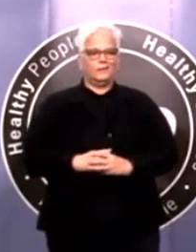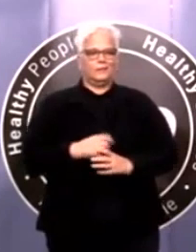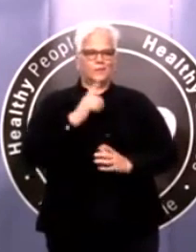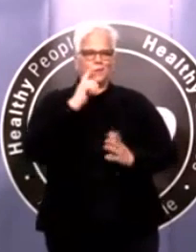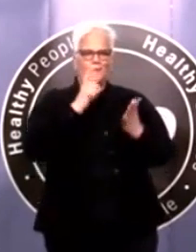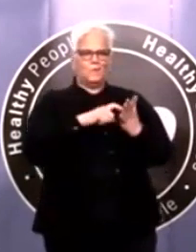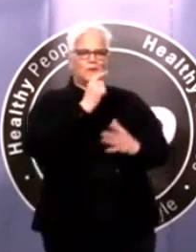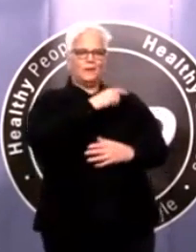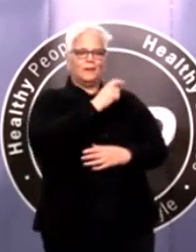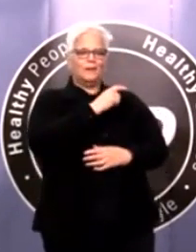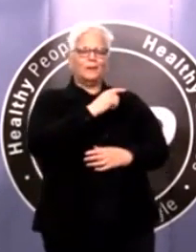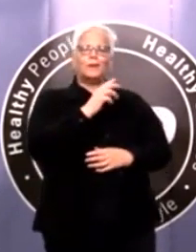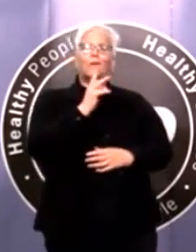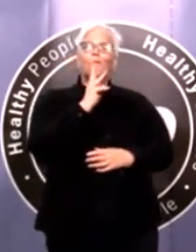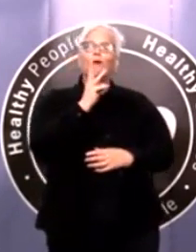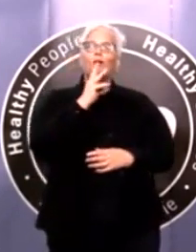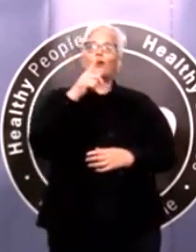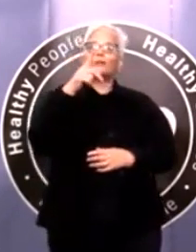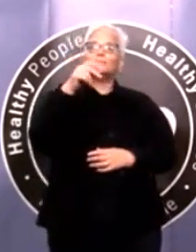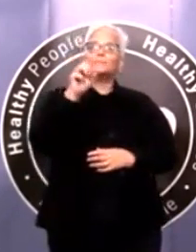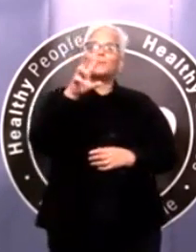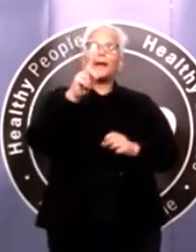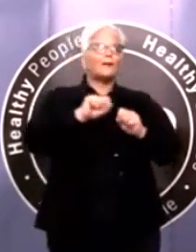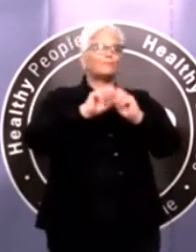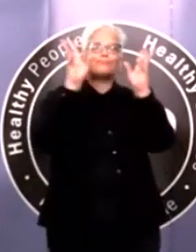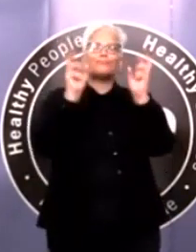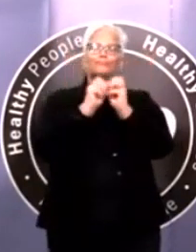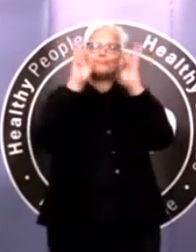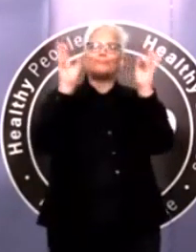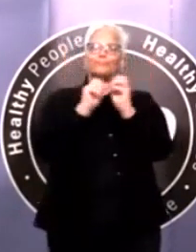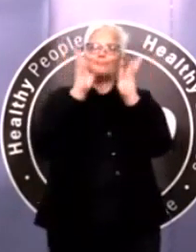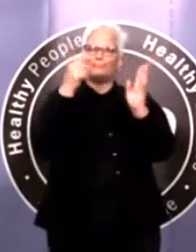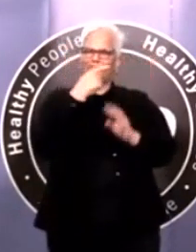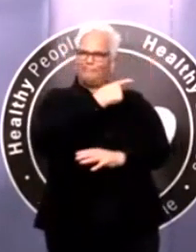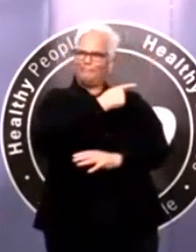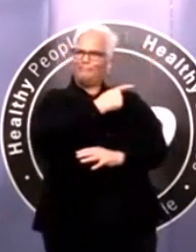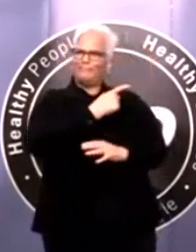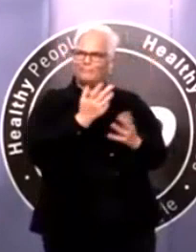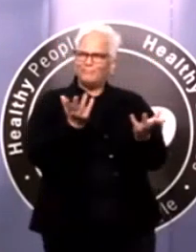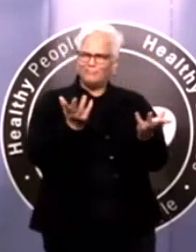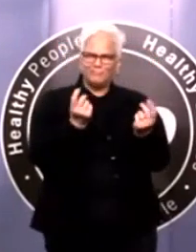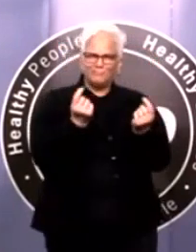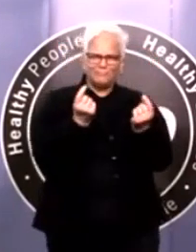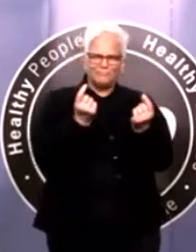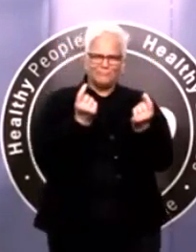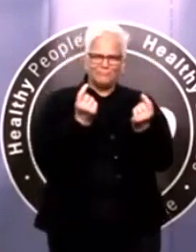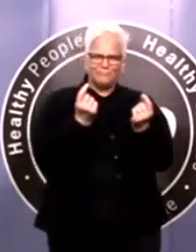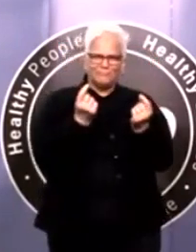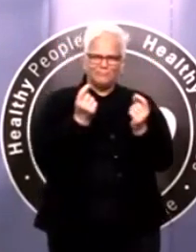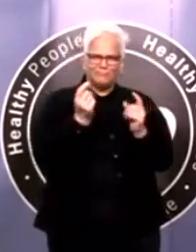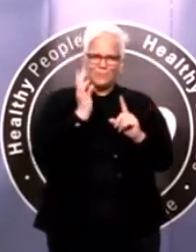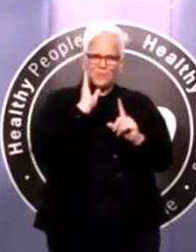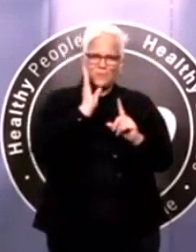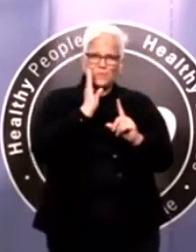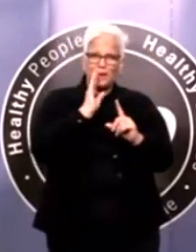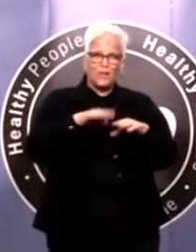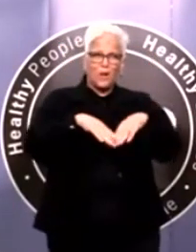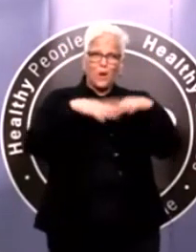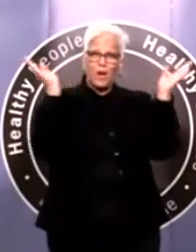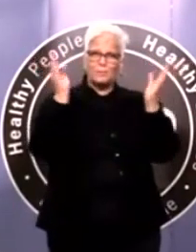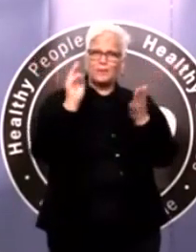We want to make sure the citizens and our children, especially, are safe from this virus. So, we'll be